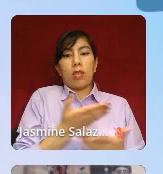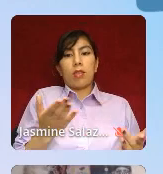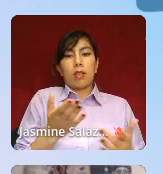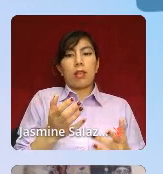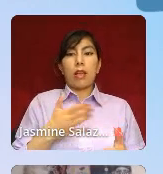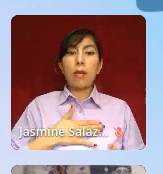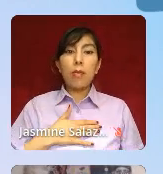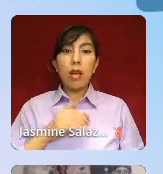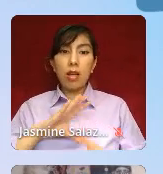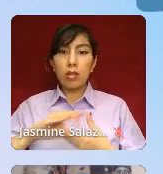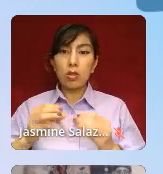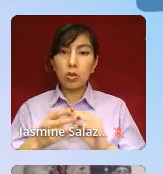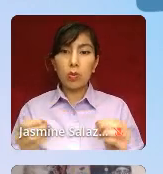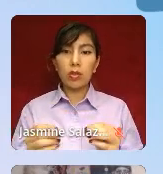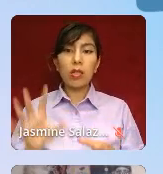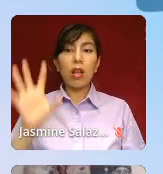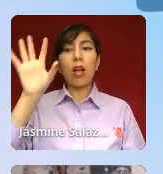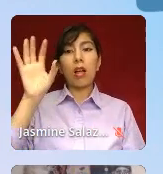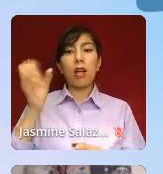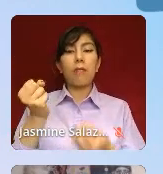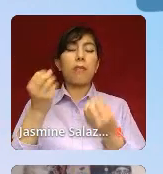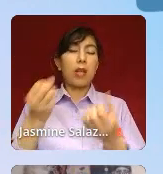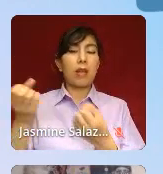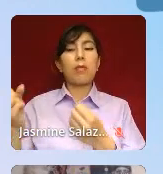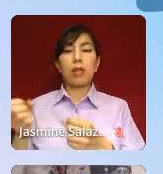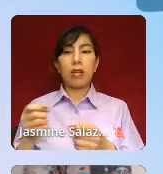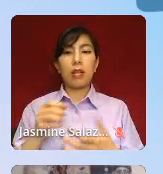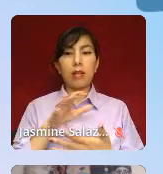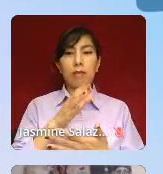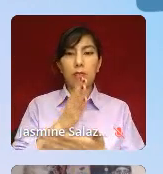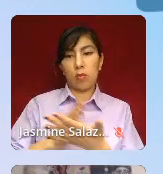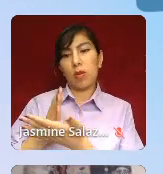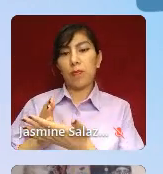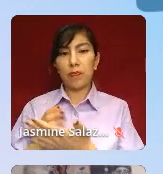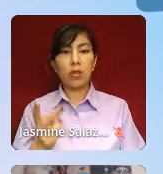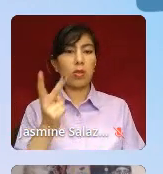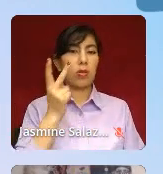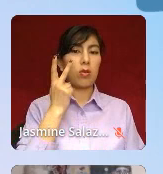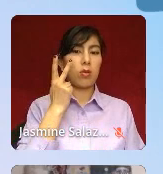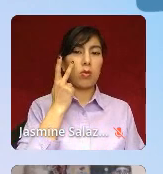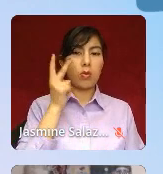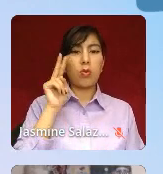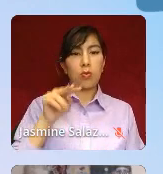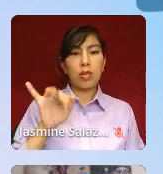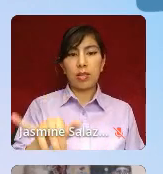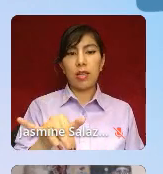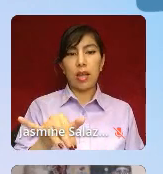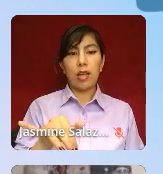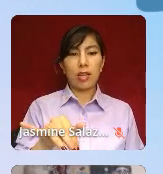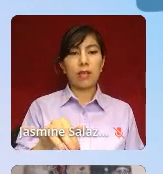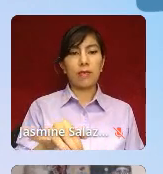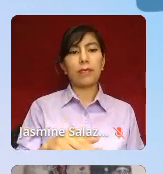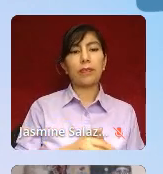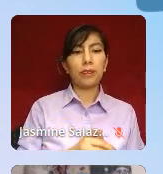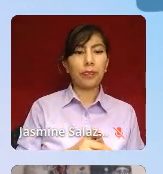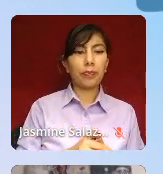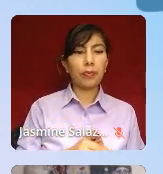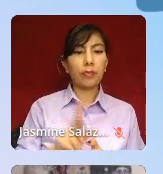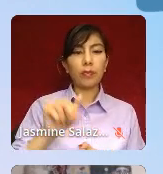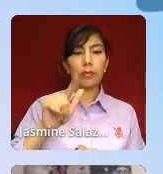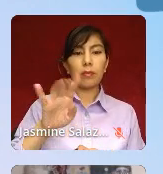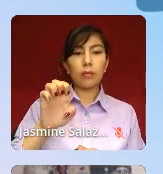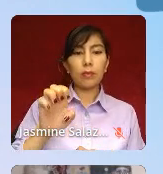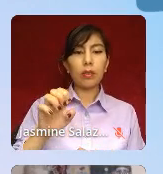with a lot of pieces. I'm going to read a few of these data points and don't worry, you'll have this for years The rate of suicide actually increased by